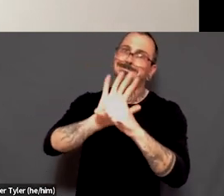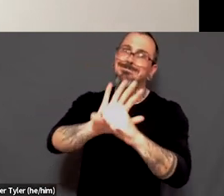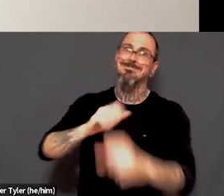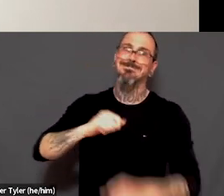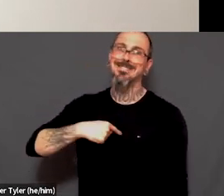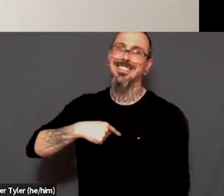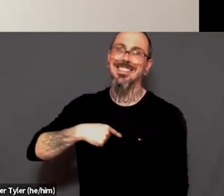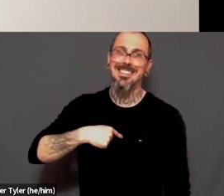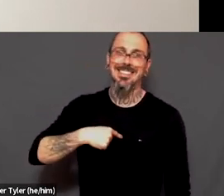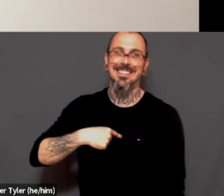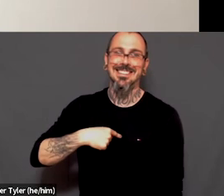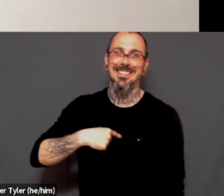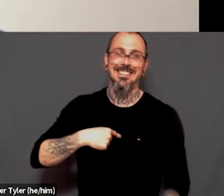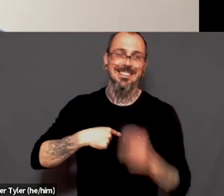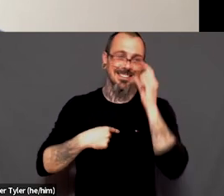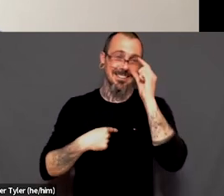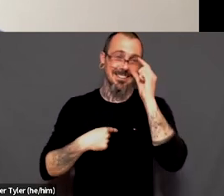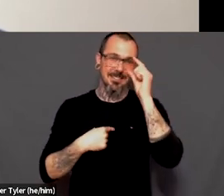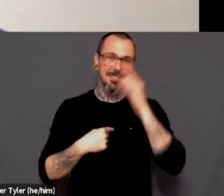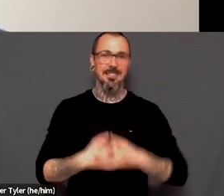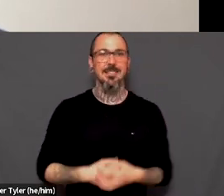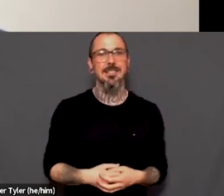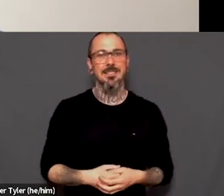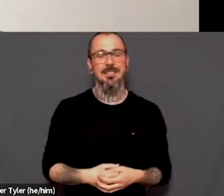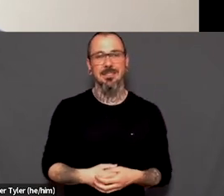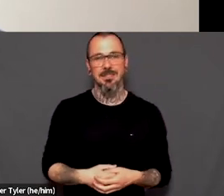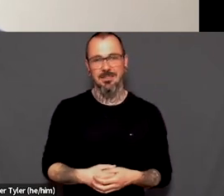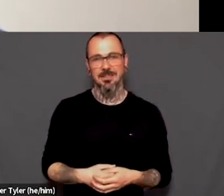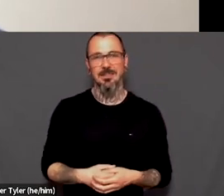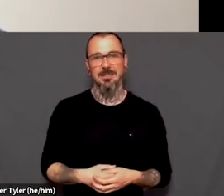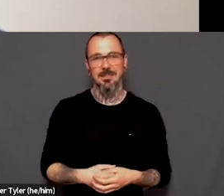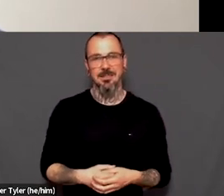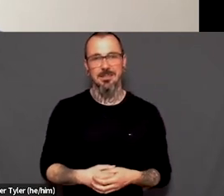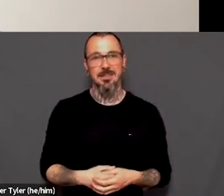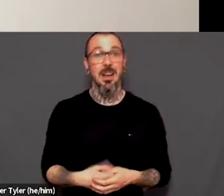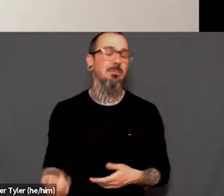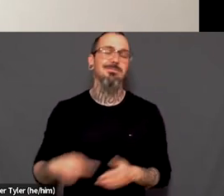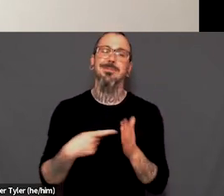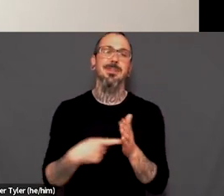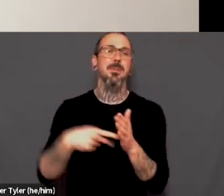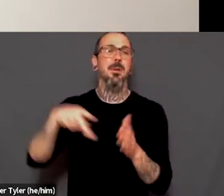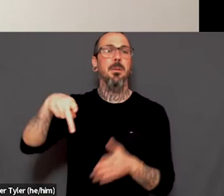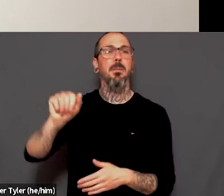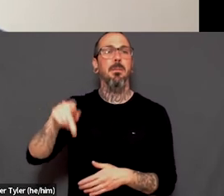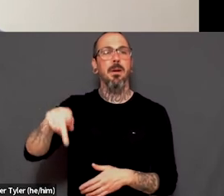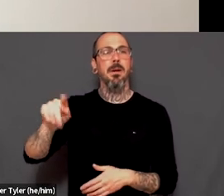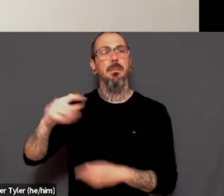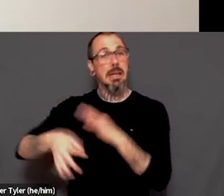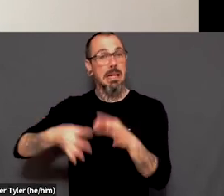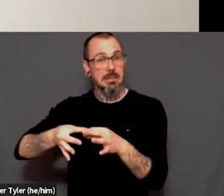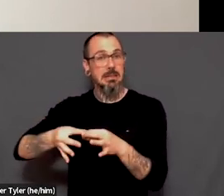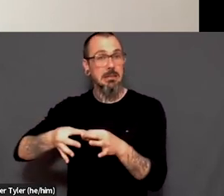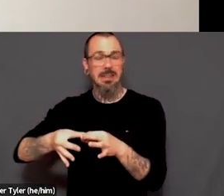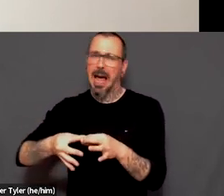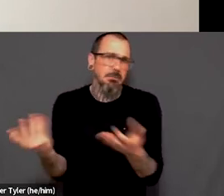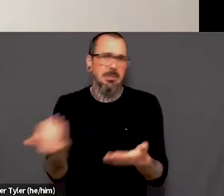have been forgotten that, you know, a pap test, primary healthcare, uh, prescribing hormones, pretty